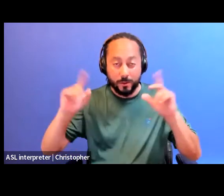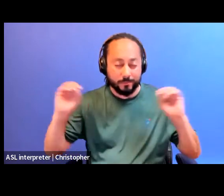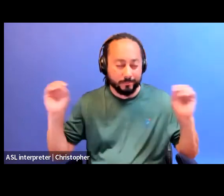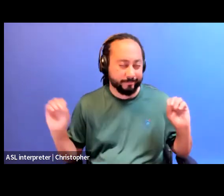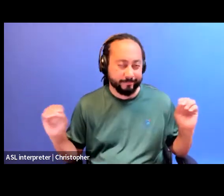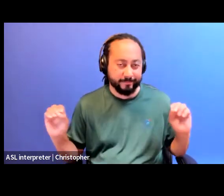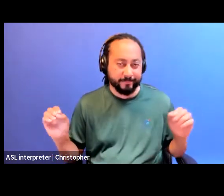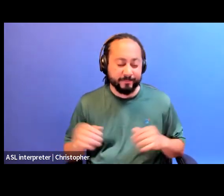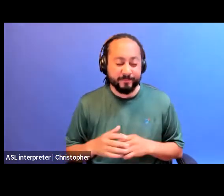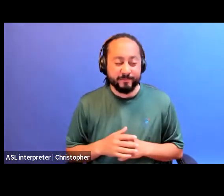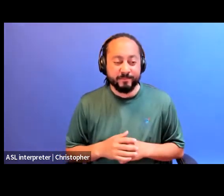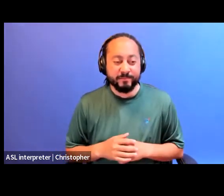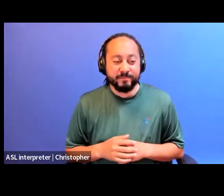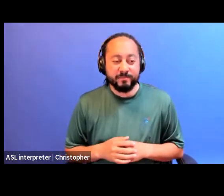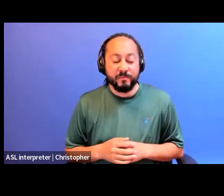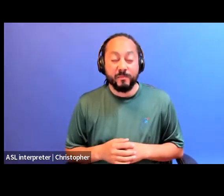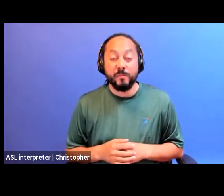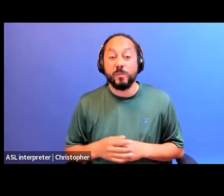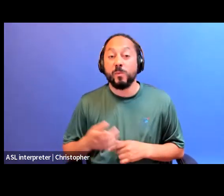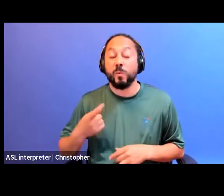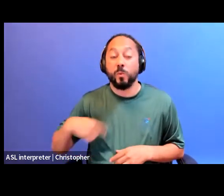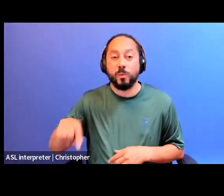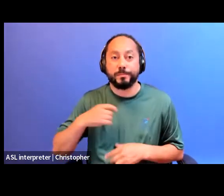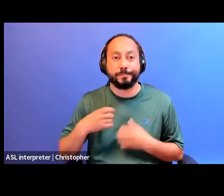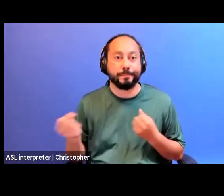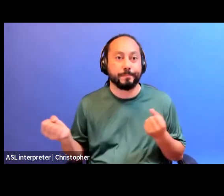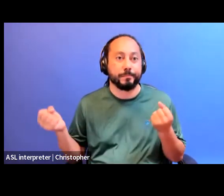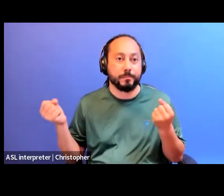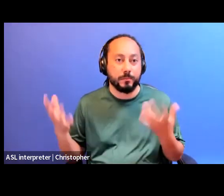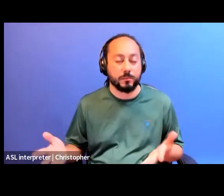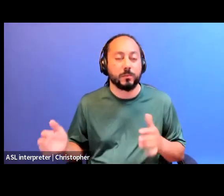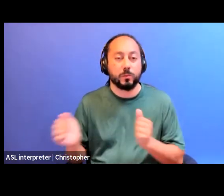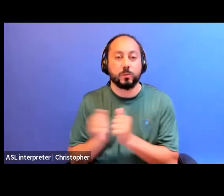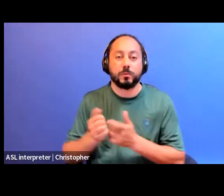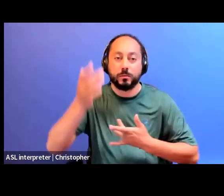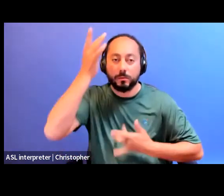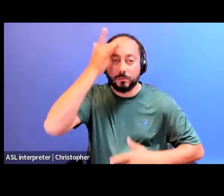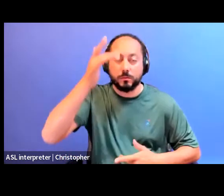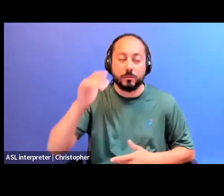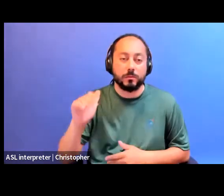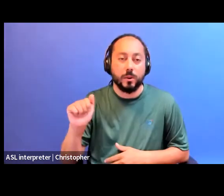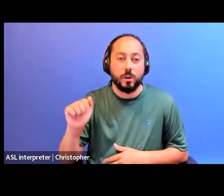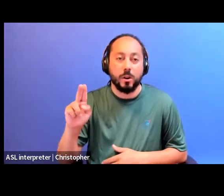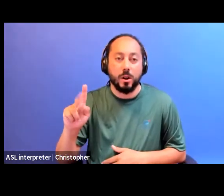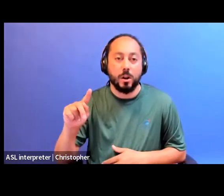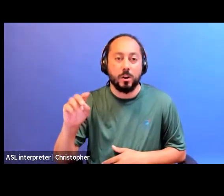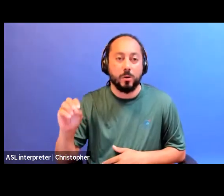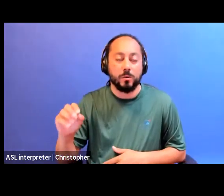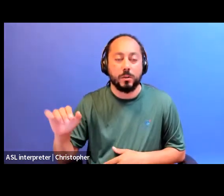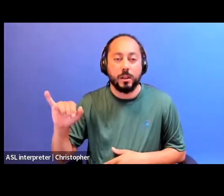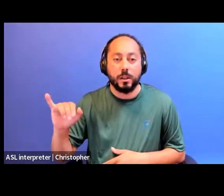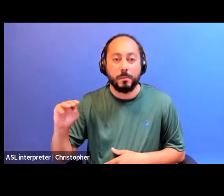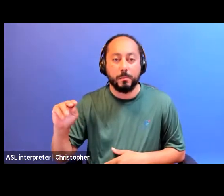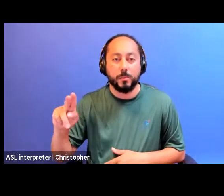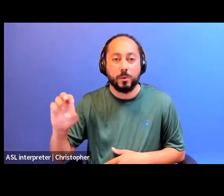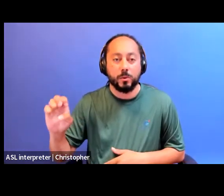We are vastly overrepresented with autoimmune disorders. Every single